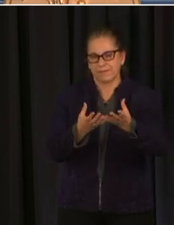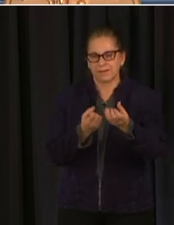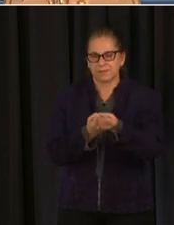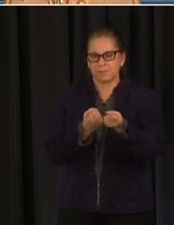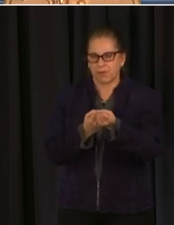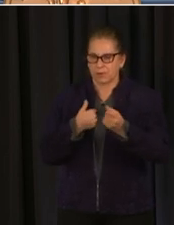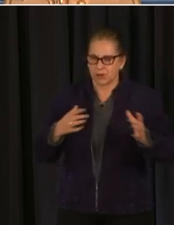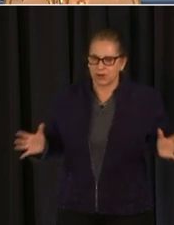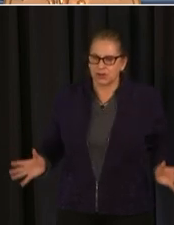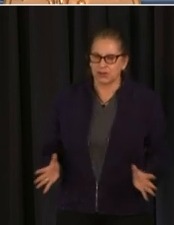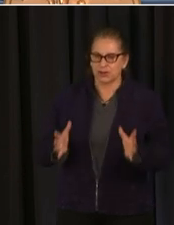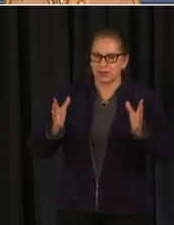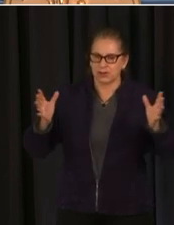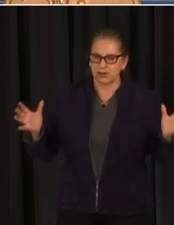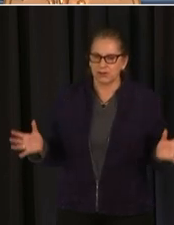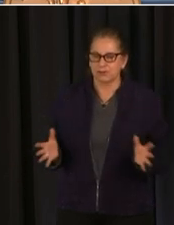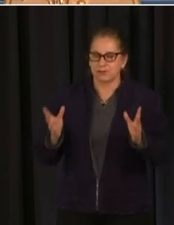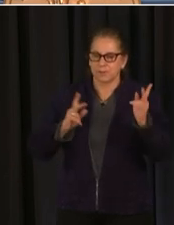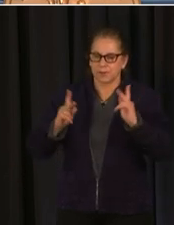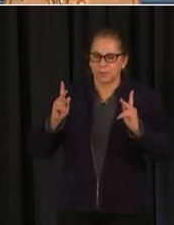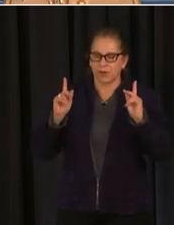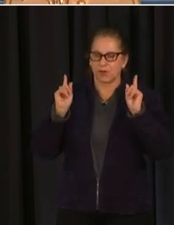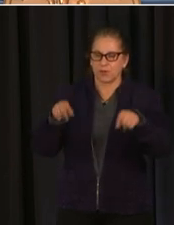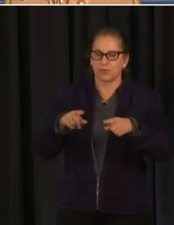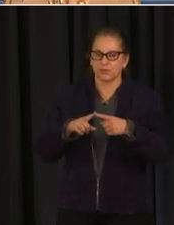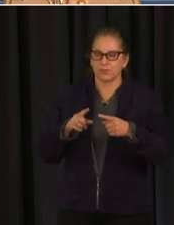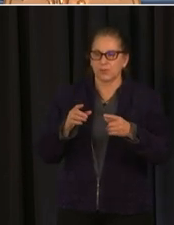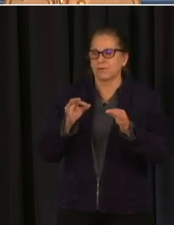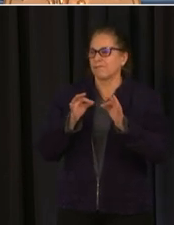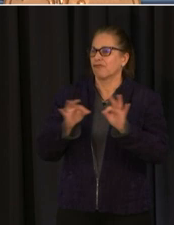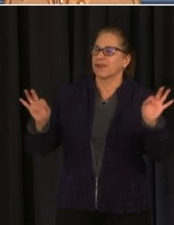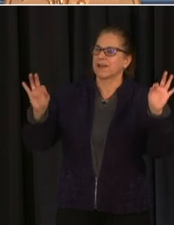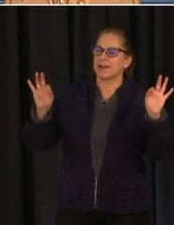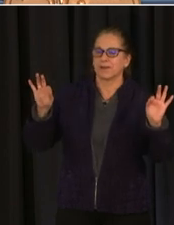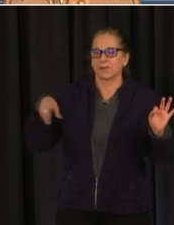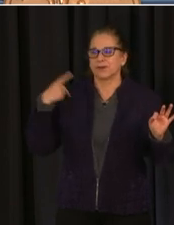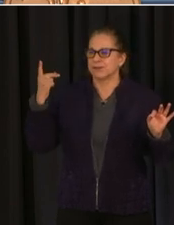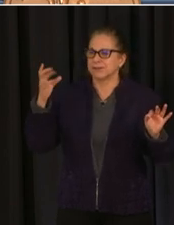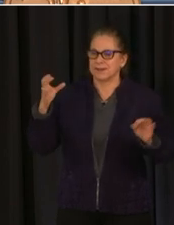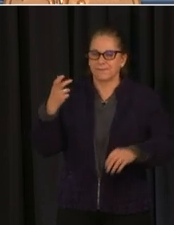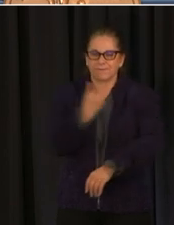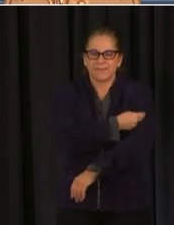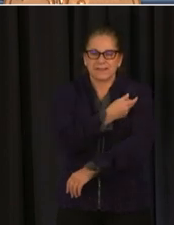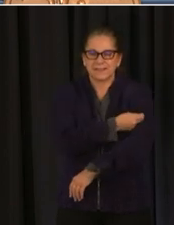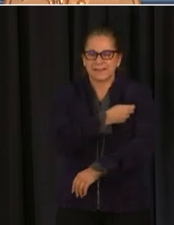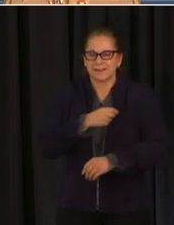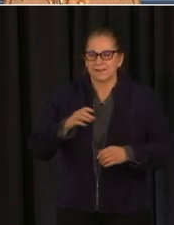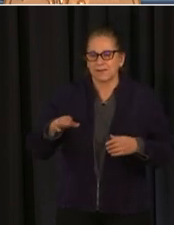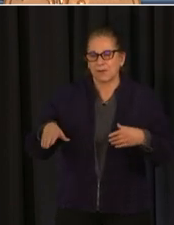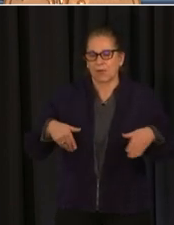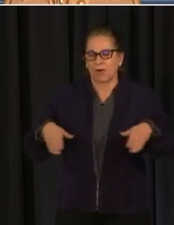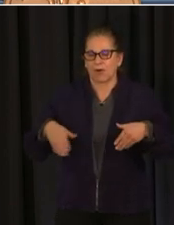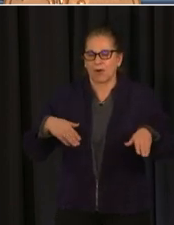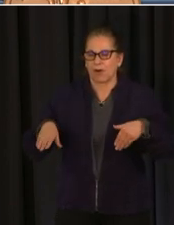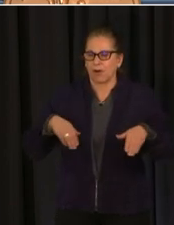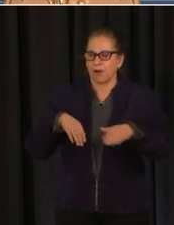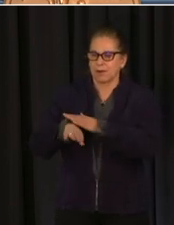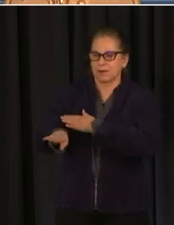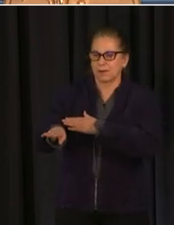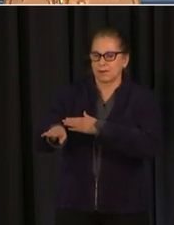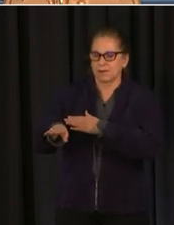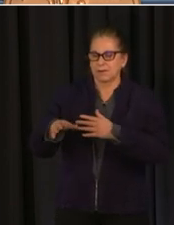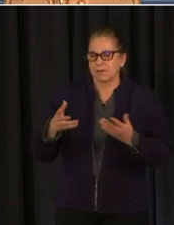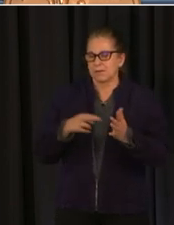to go to the free dc um vaccine um walk-up sites thanks